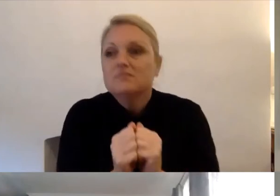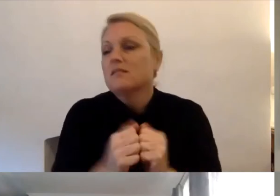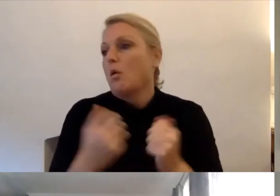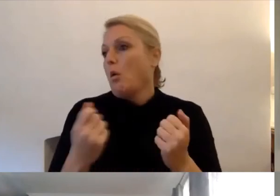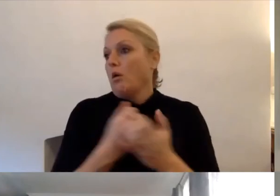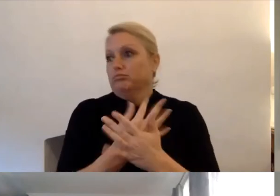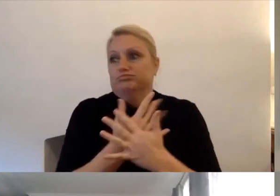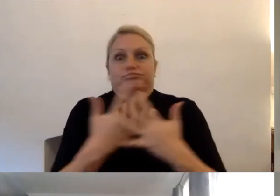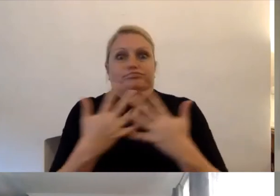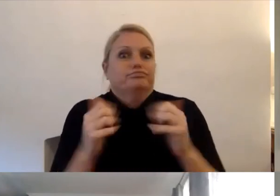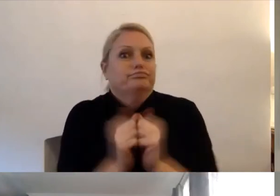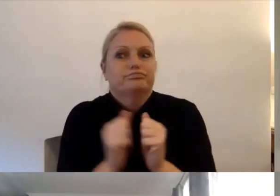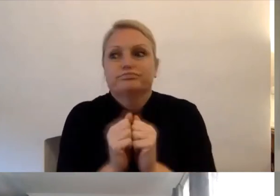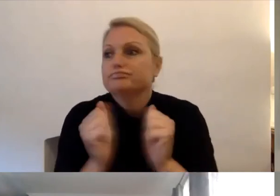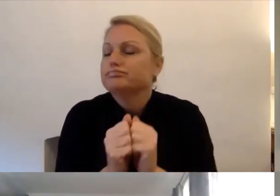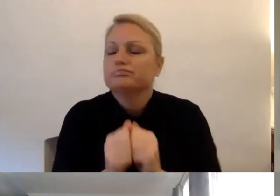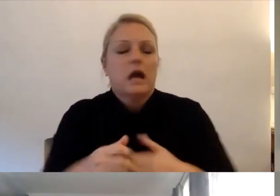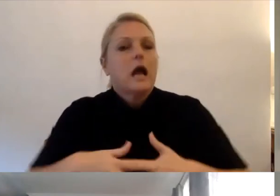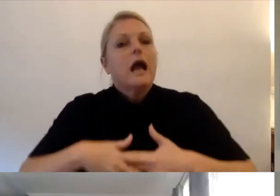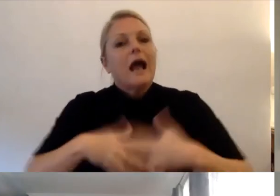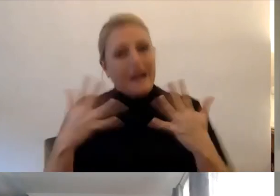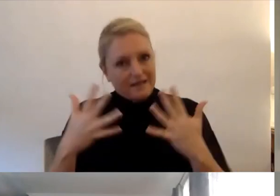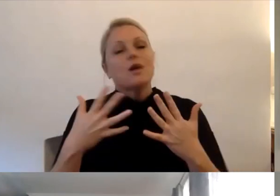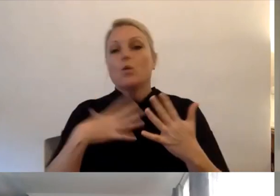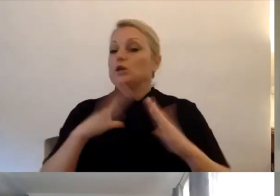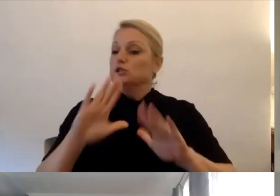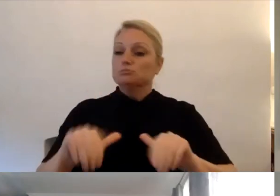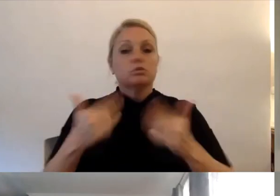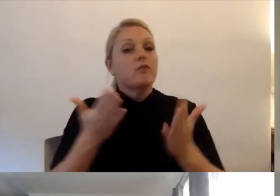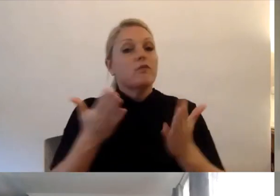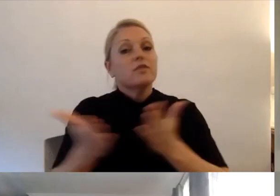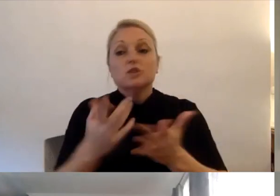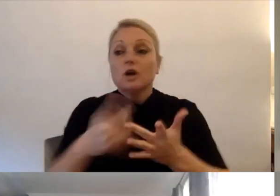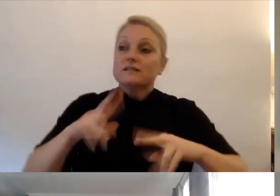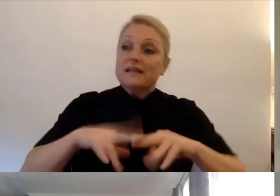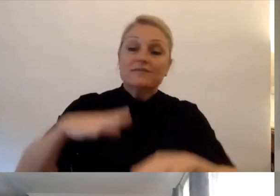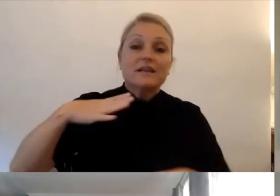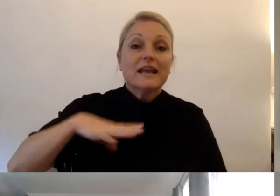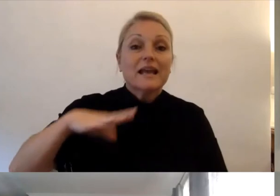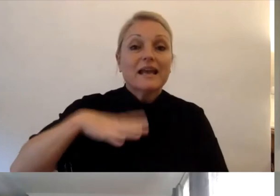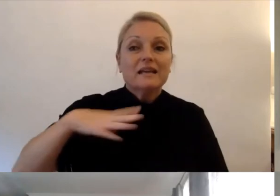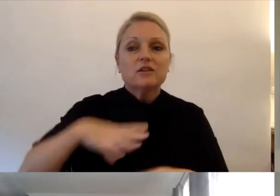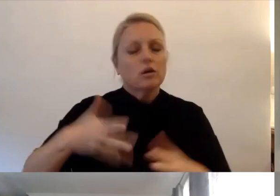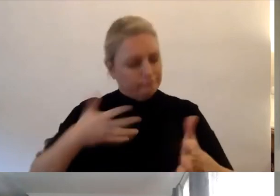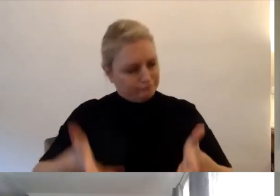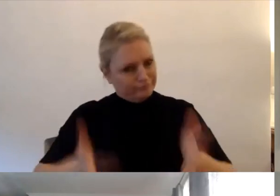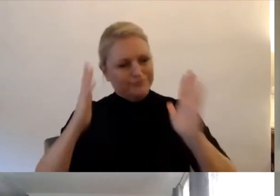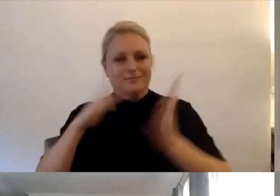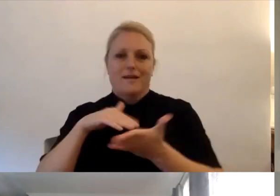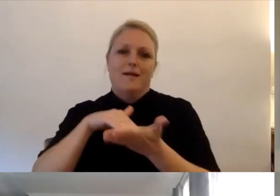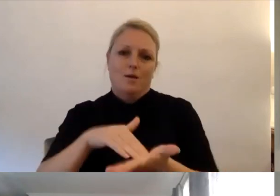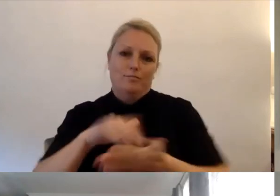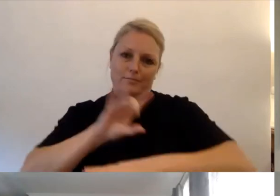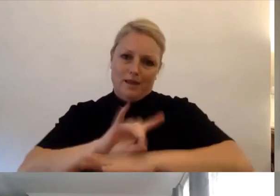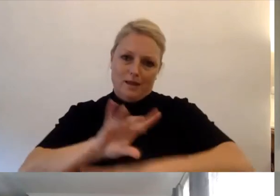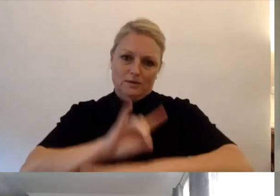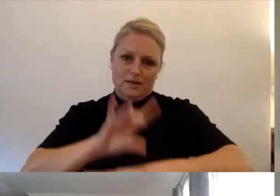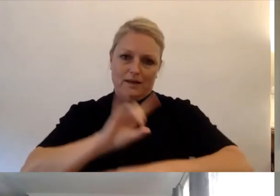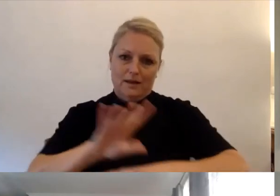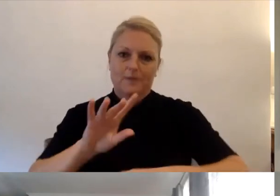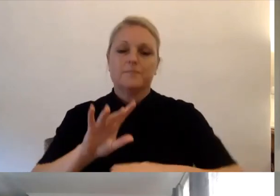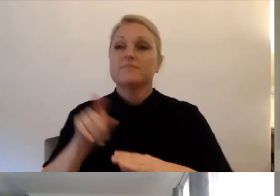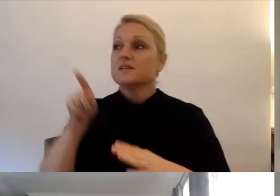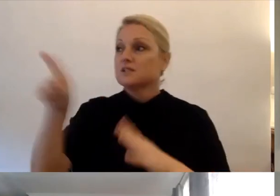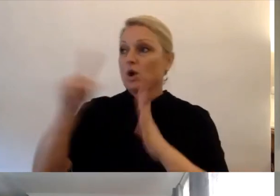you're able to access. We just have the service available for the next two years whilst the Royal Commission continues to do